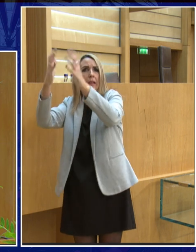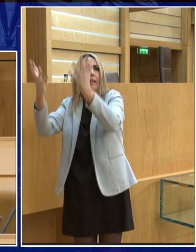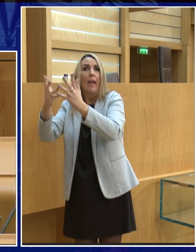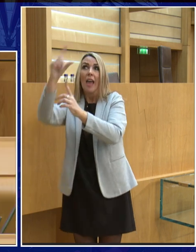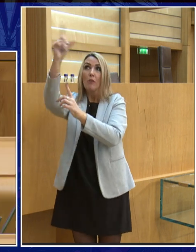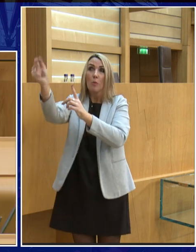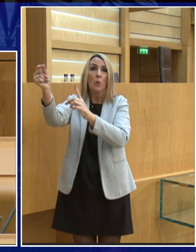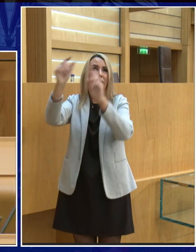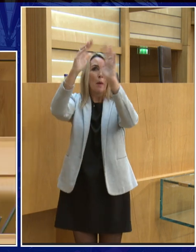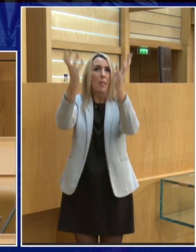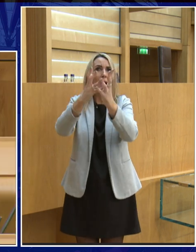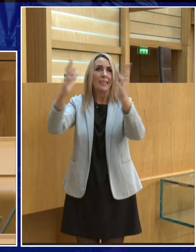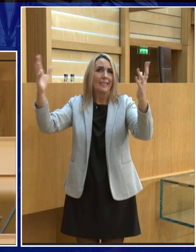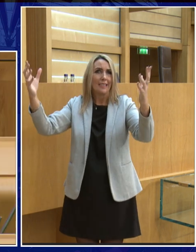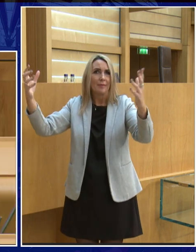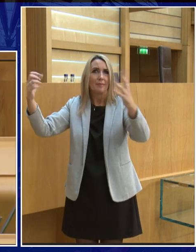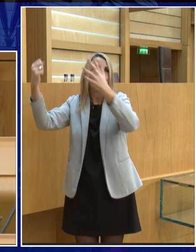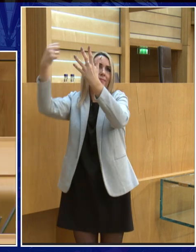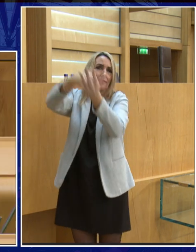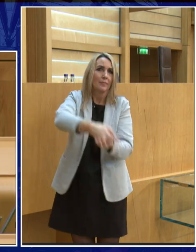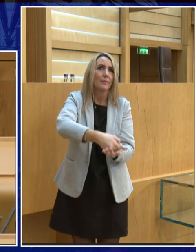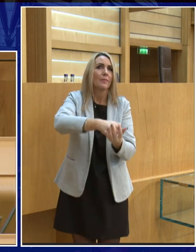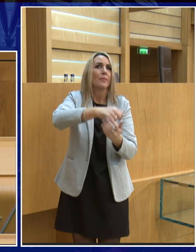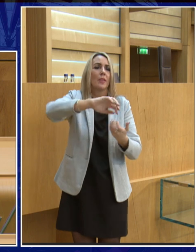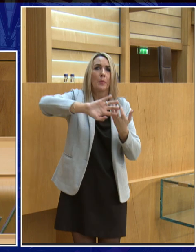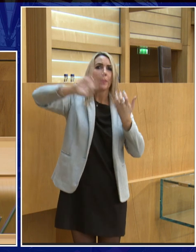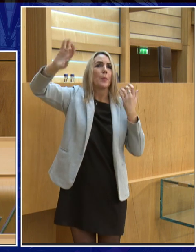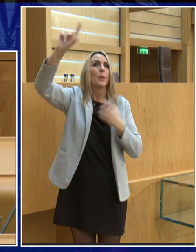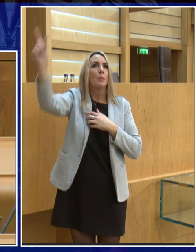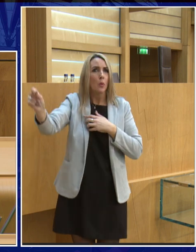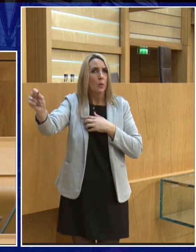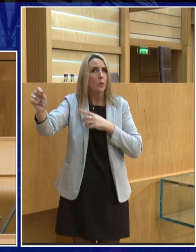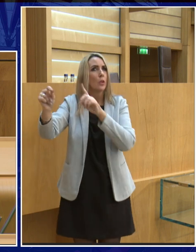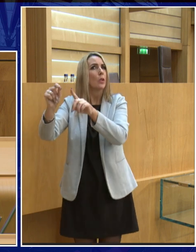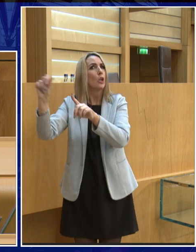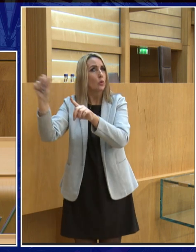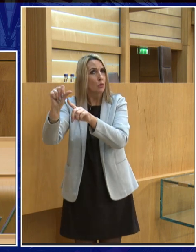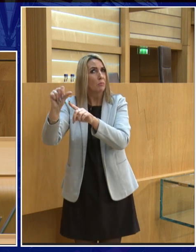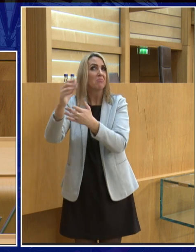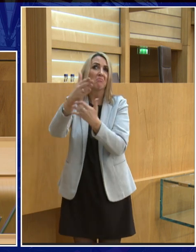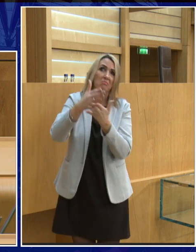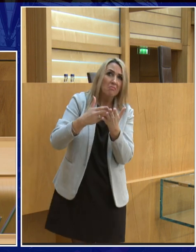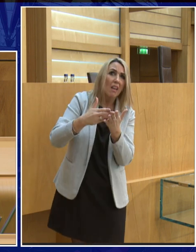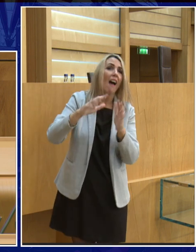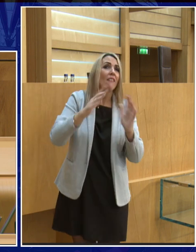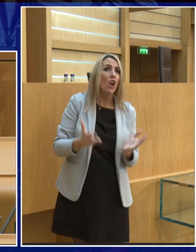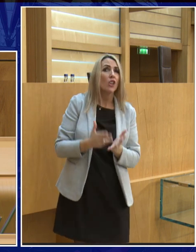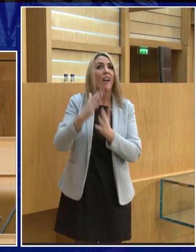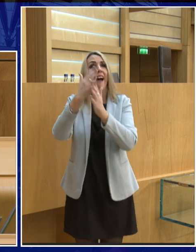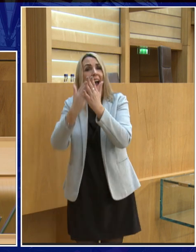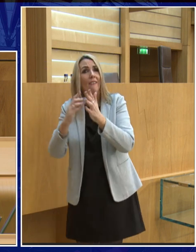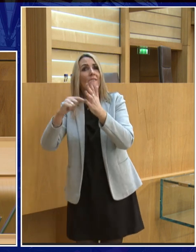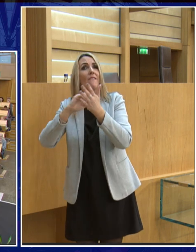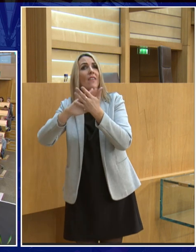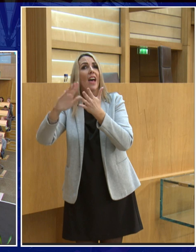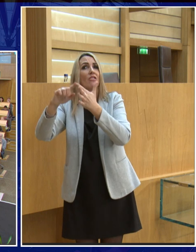collided if Theia collided with the earth and formed the moon then the moon should be partly Theia and partly earth but what we're